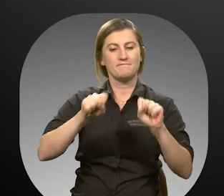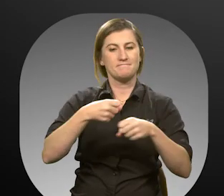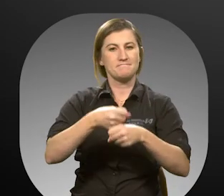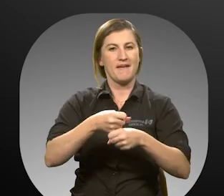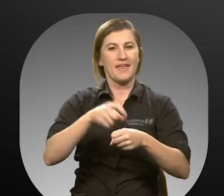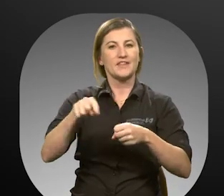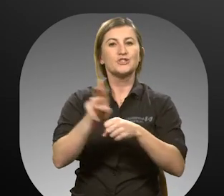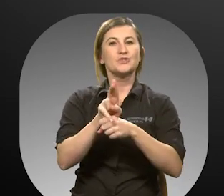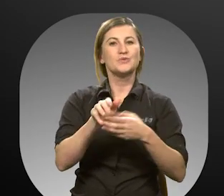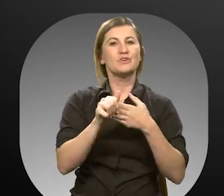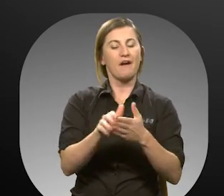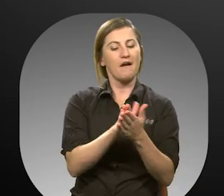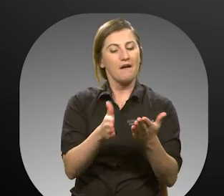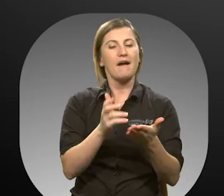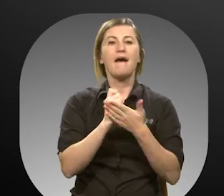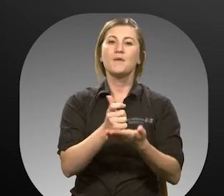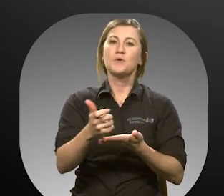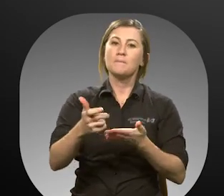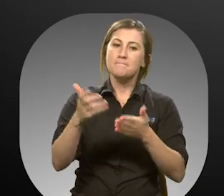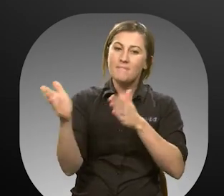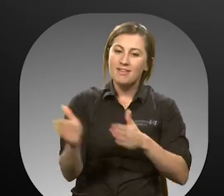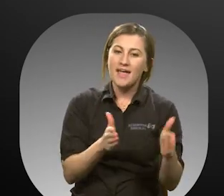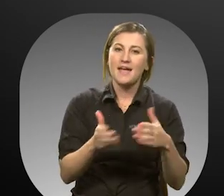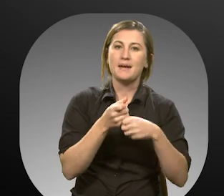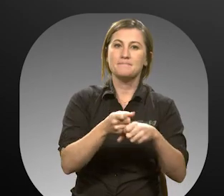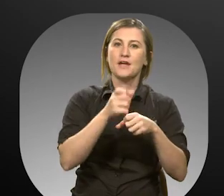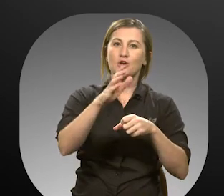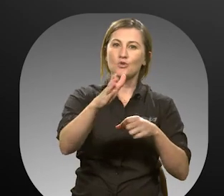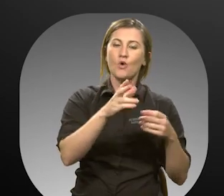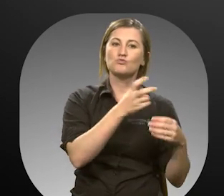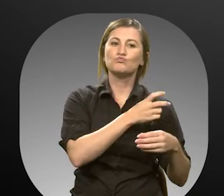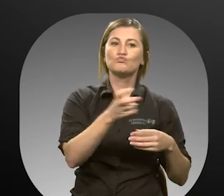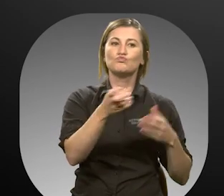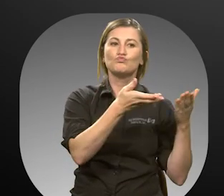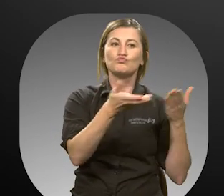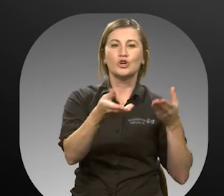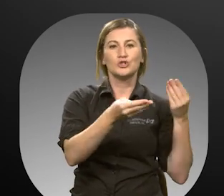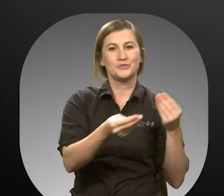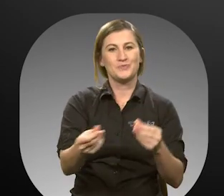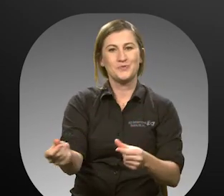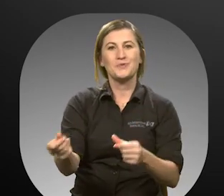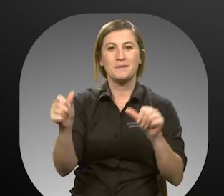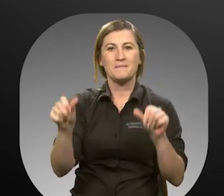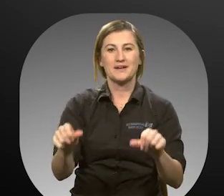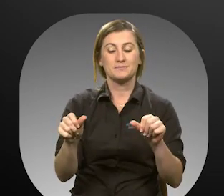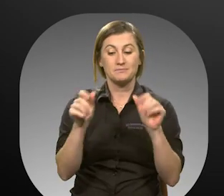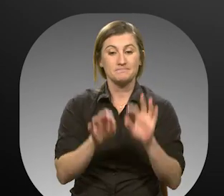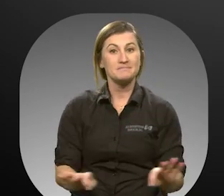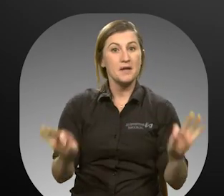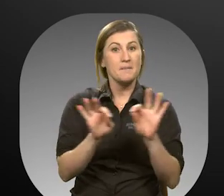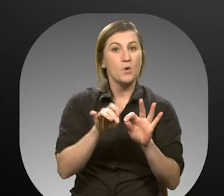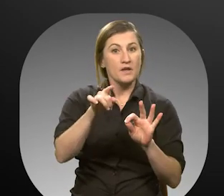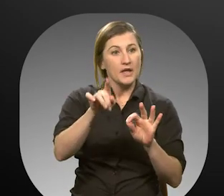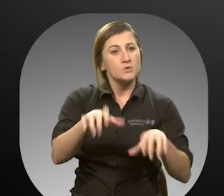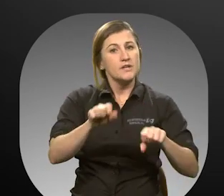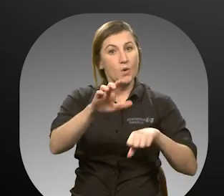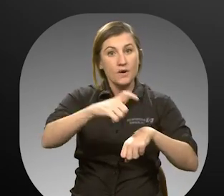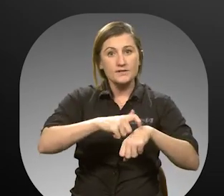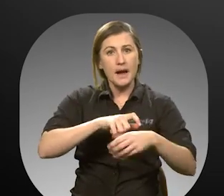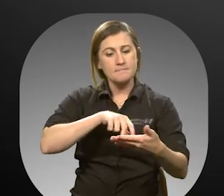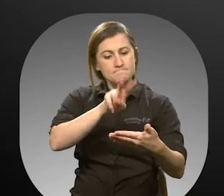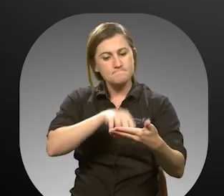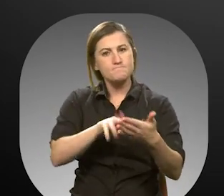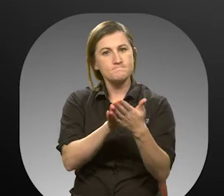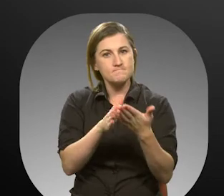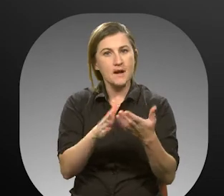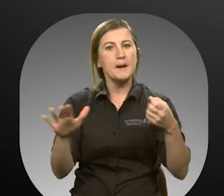this user guide to help you plan your trips and to make your transportation run as smoothly as possible. It is important that you take the time to read this